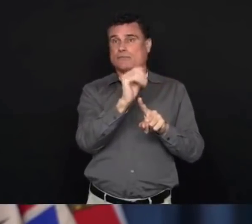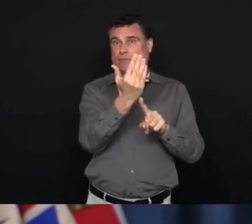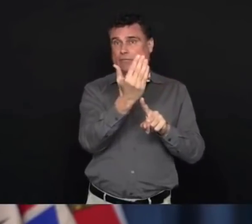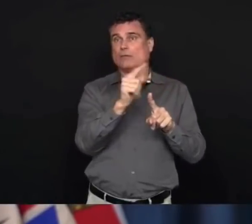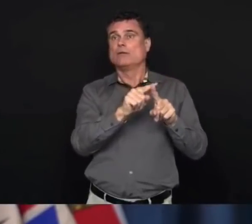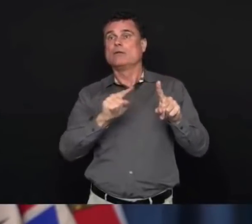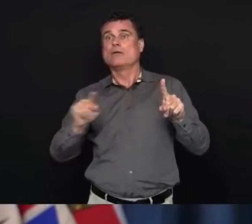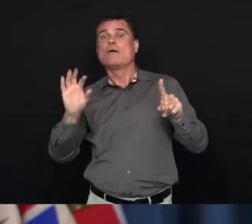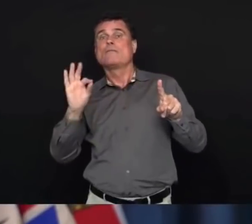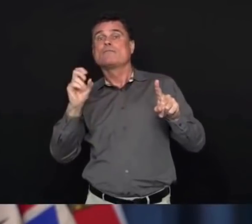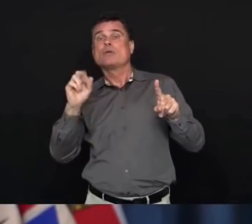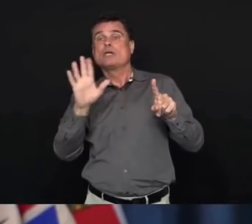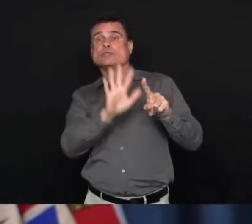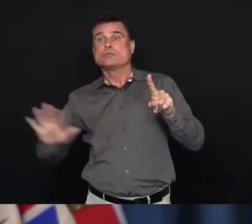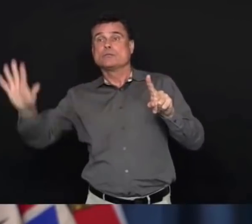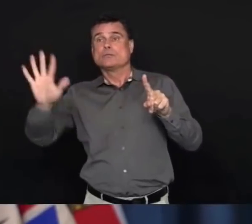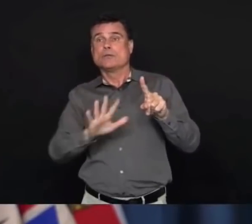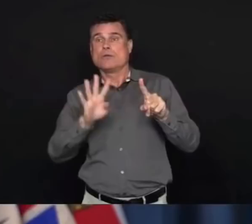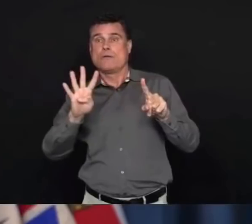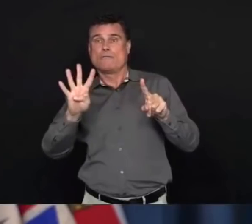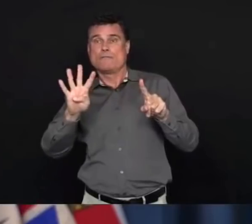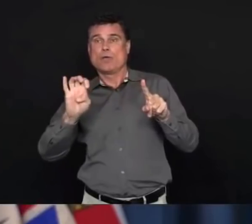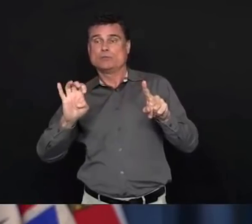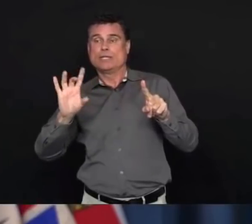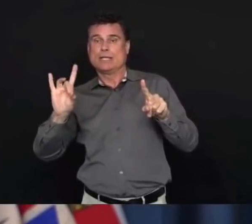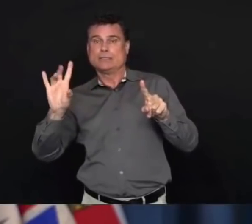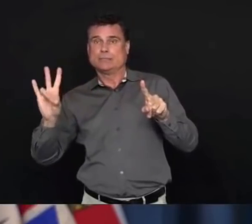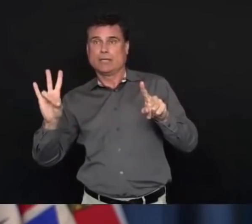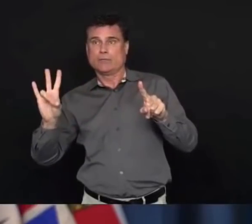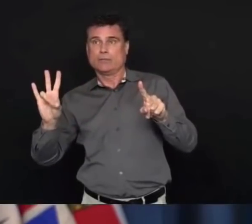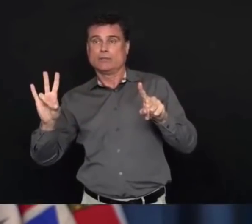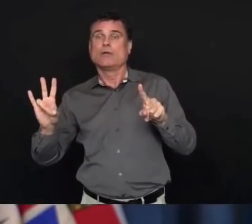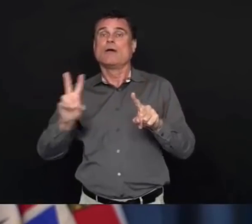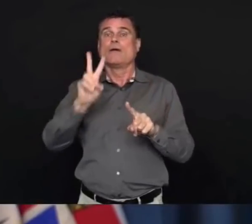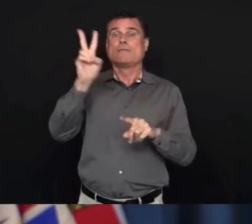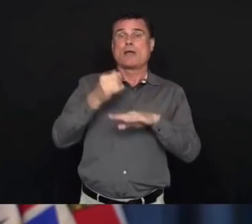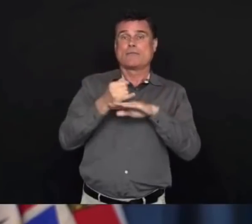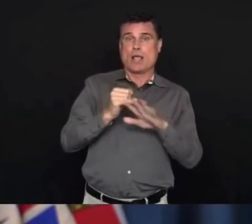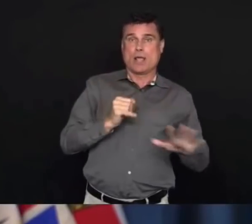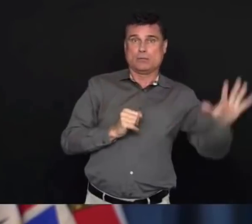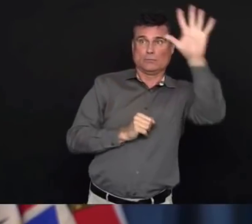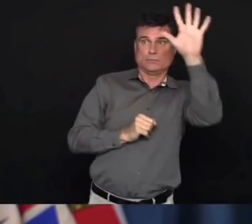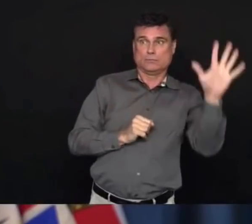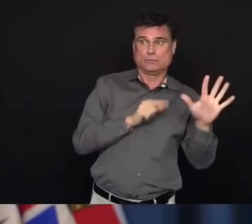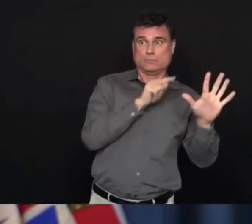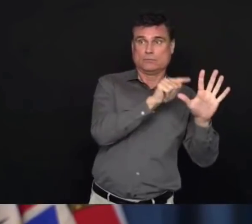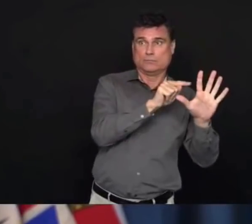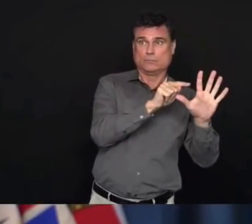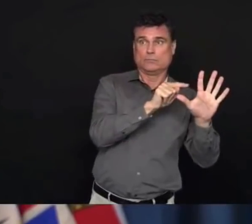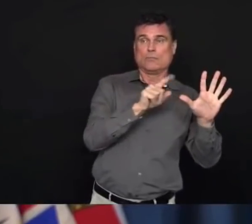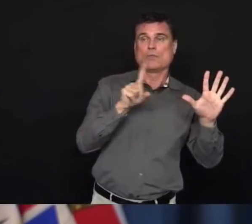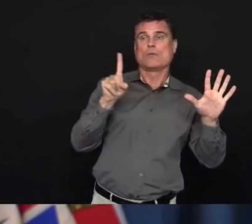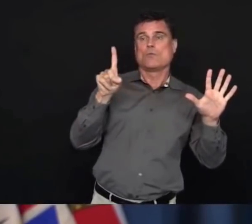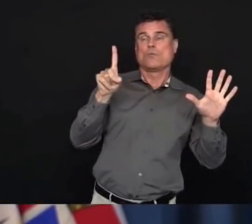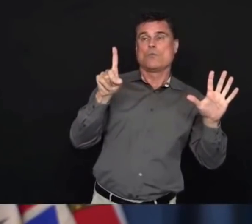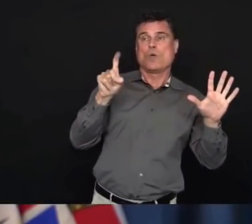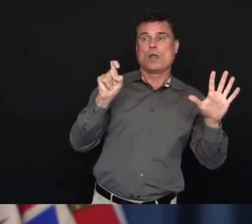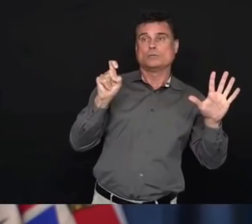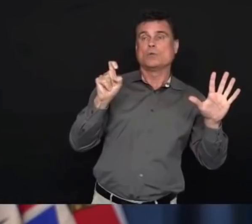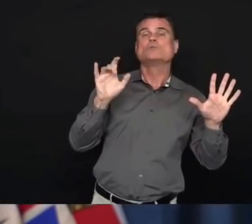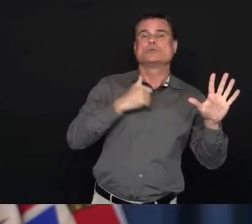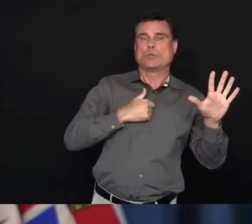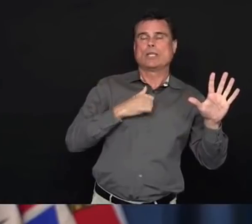130 in the Interior Health area, and 23 in Northern Health. We have no new